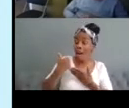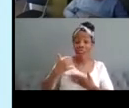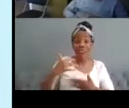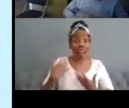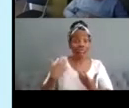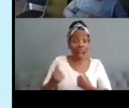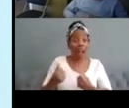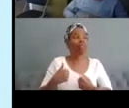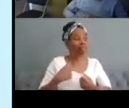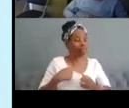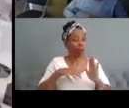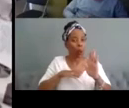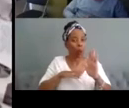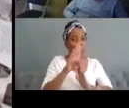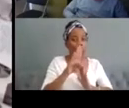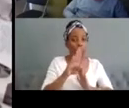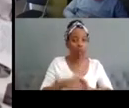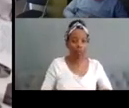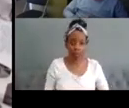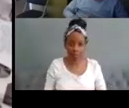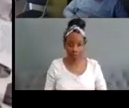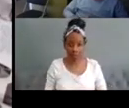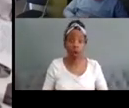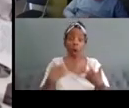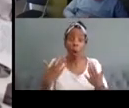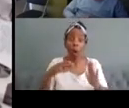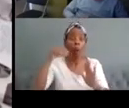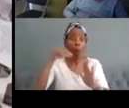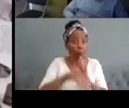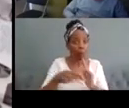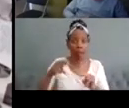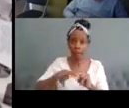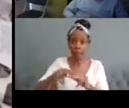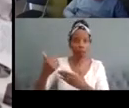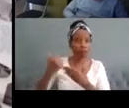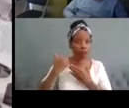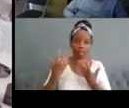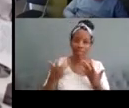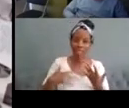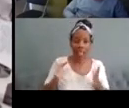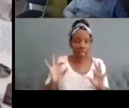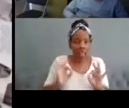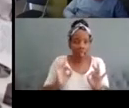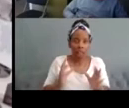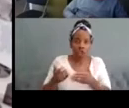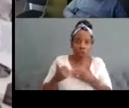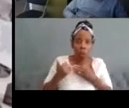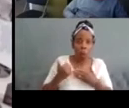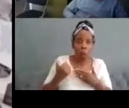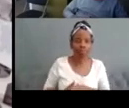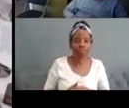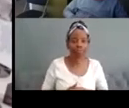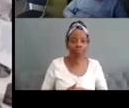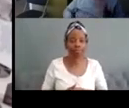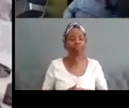so um i'd like to share with you um a piece of um